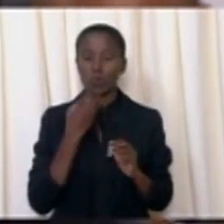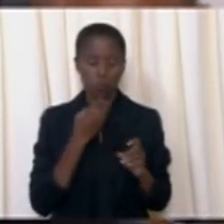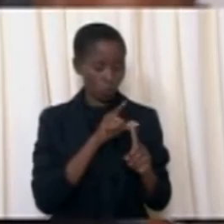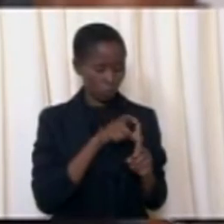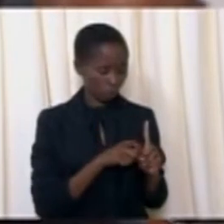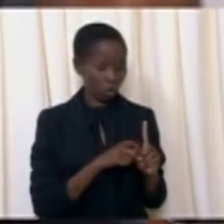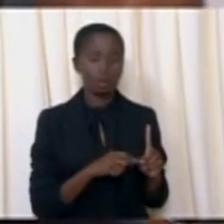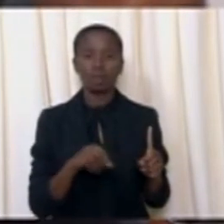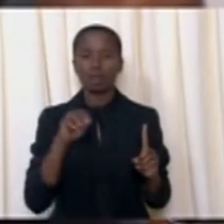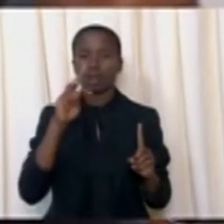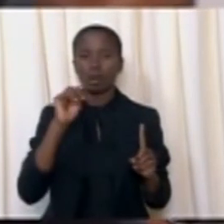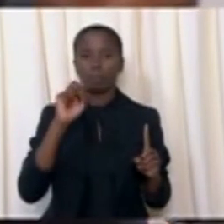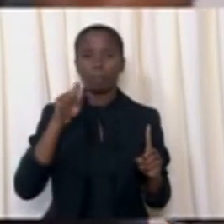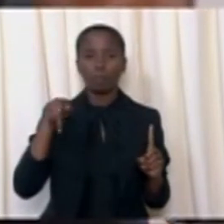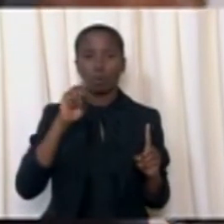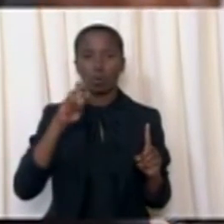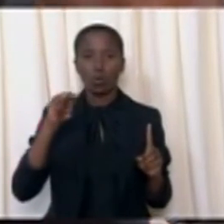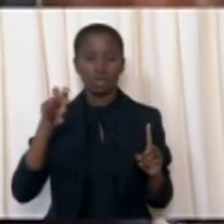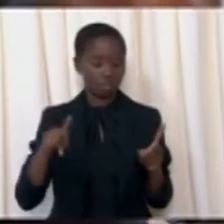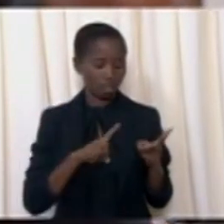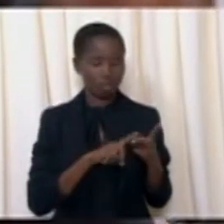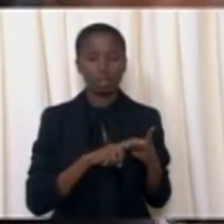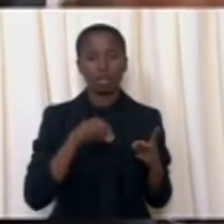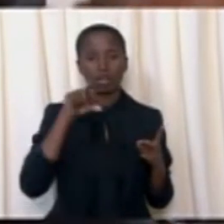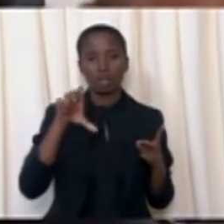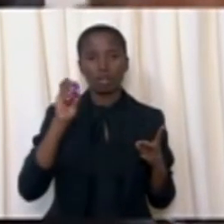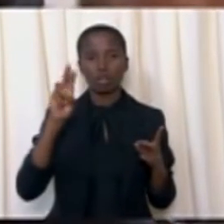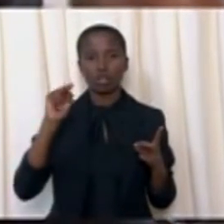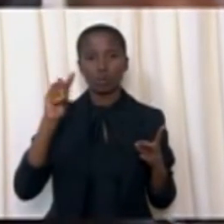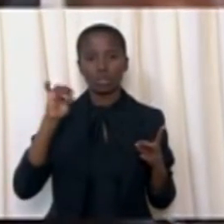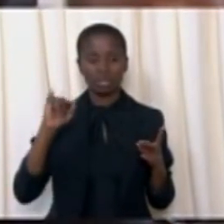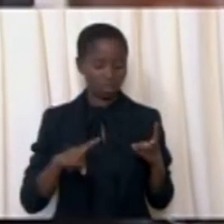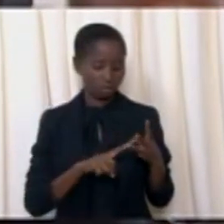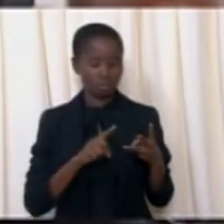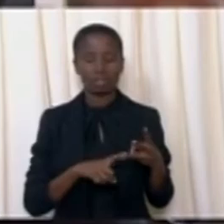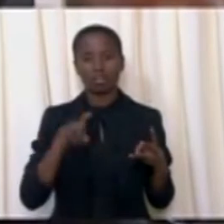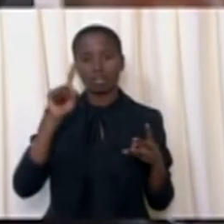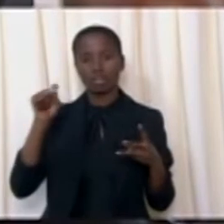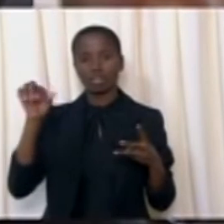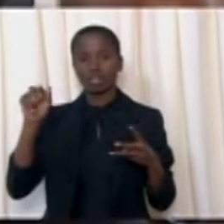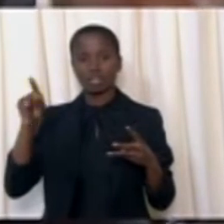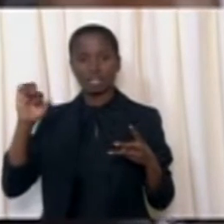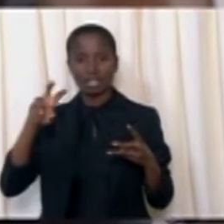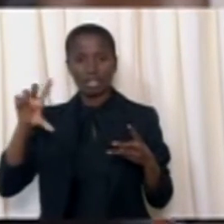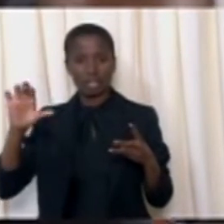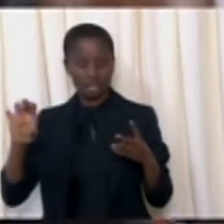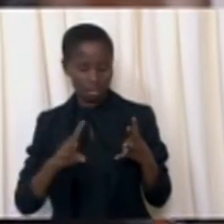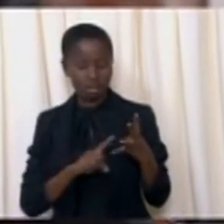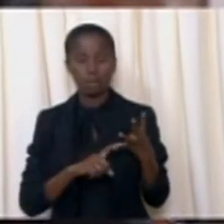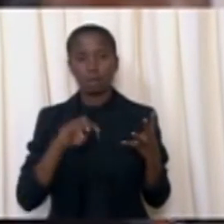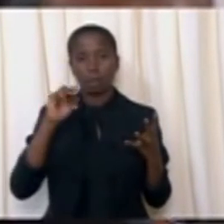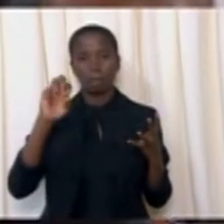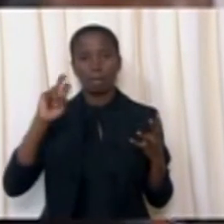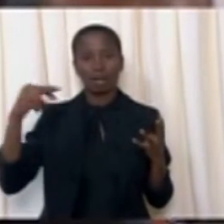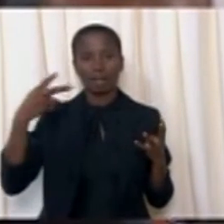Mr. Lumkile Mondi, Mr. Dumisani Dakile, Ms. Trudy Makaya, Dr. Tandi